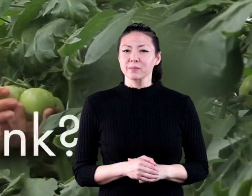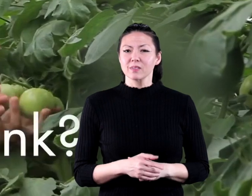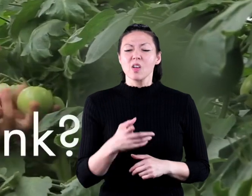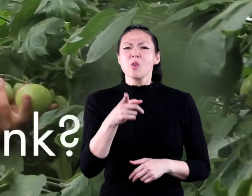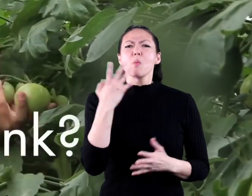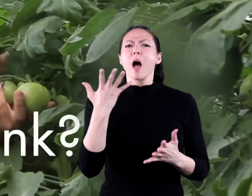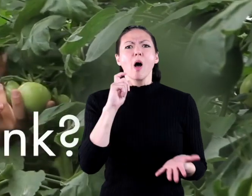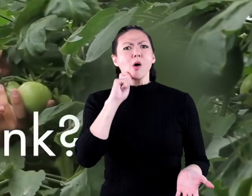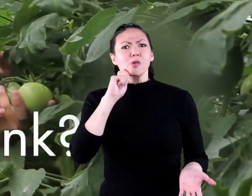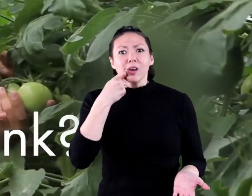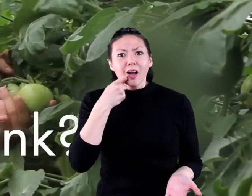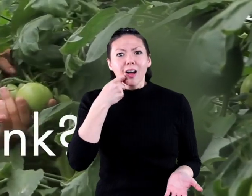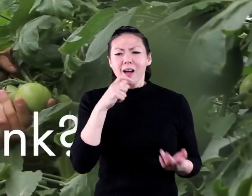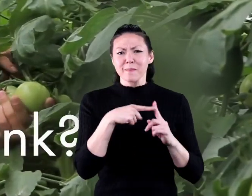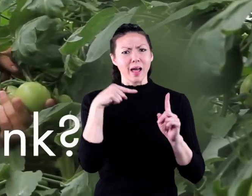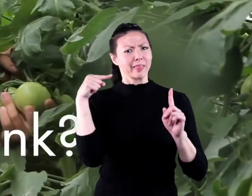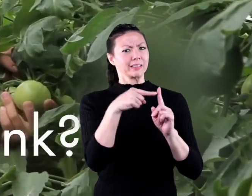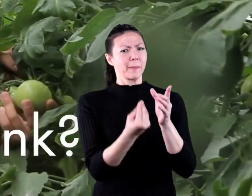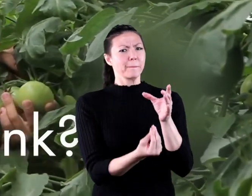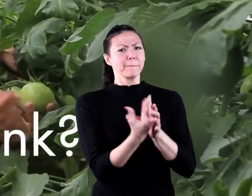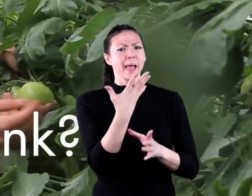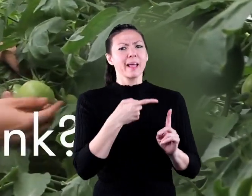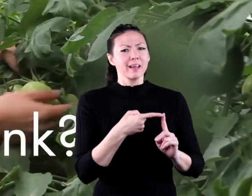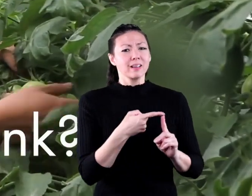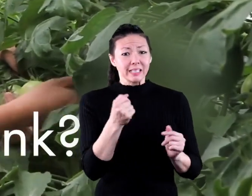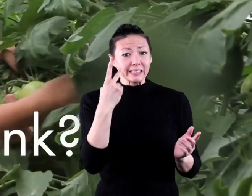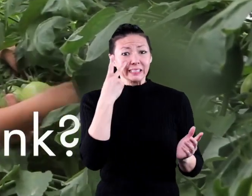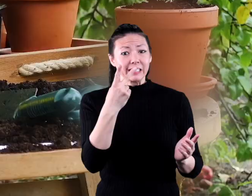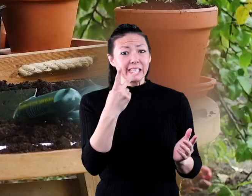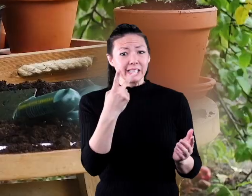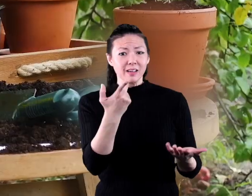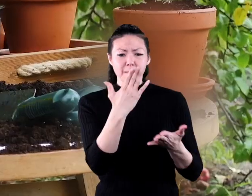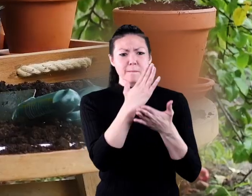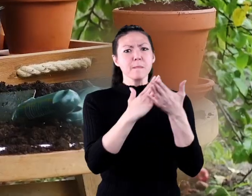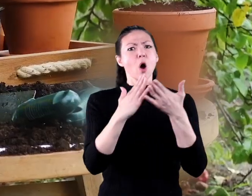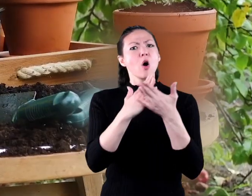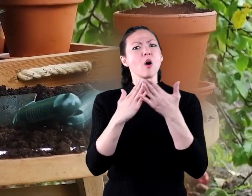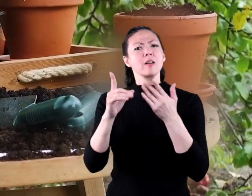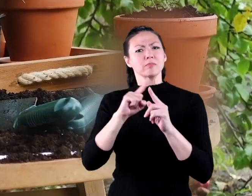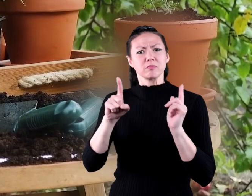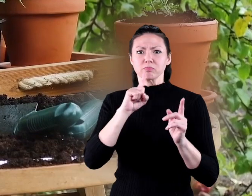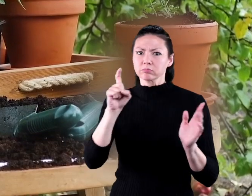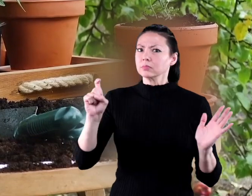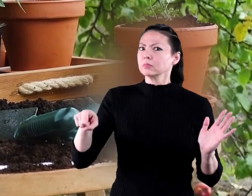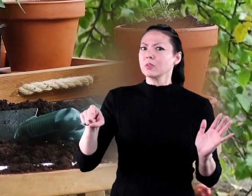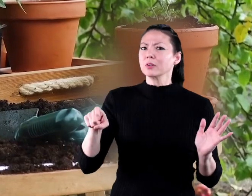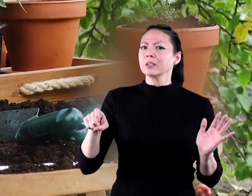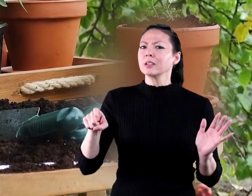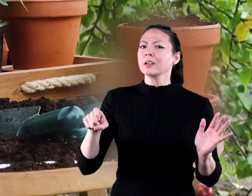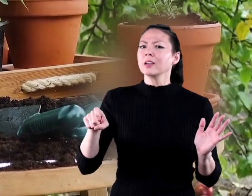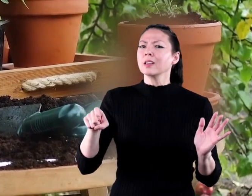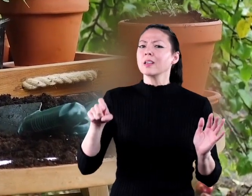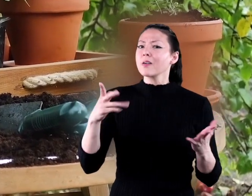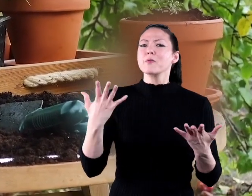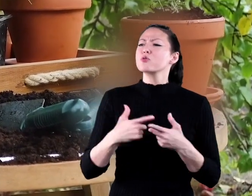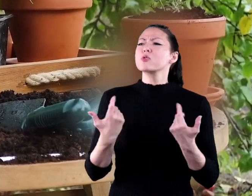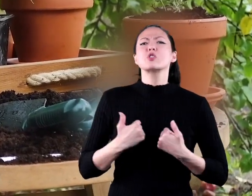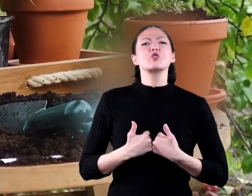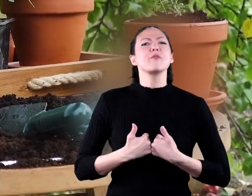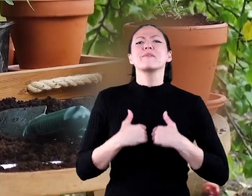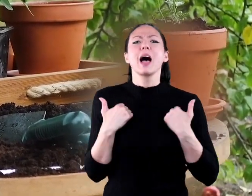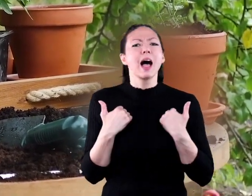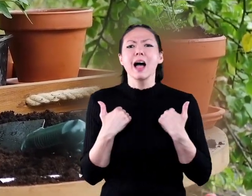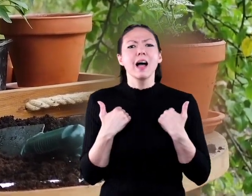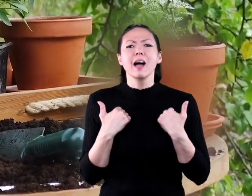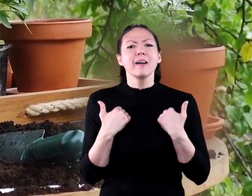What do you think is the coolest part of a plant? As you can see, all the parts are necessary for the whole